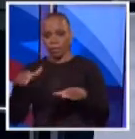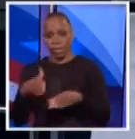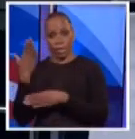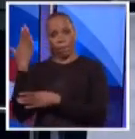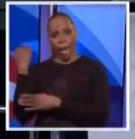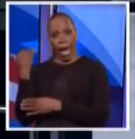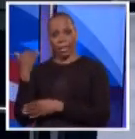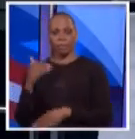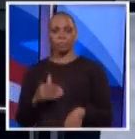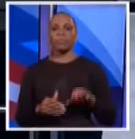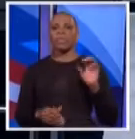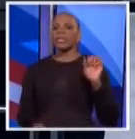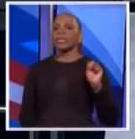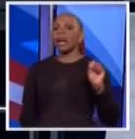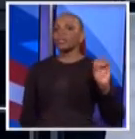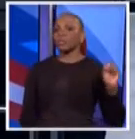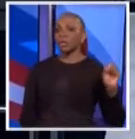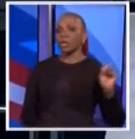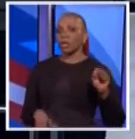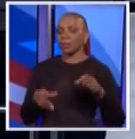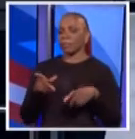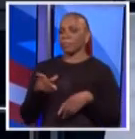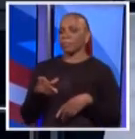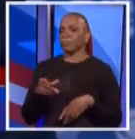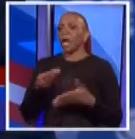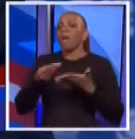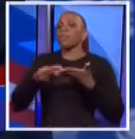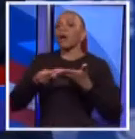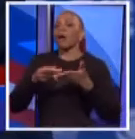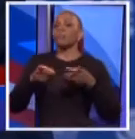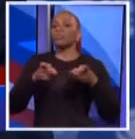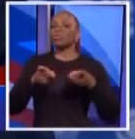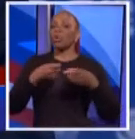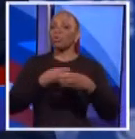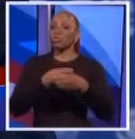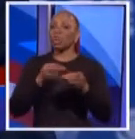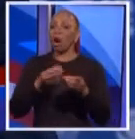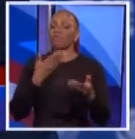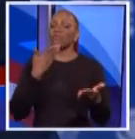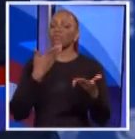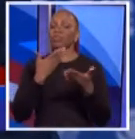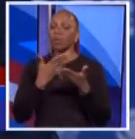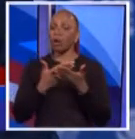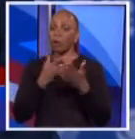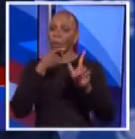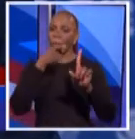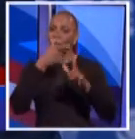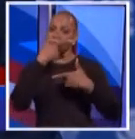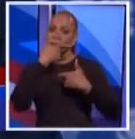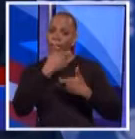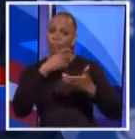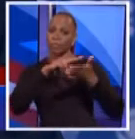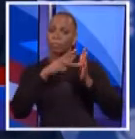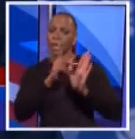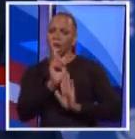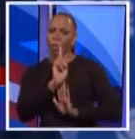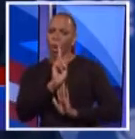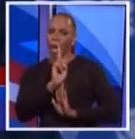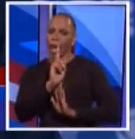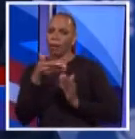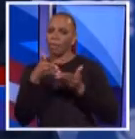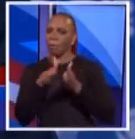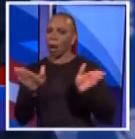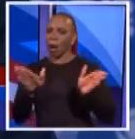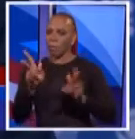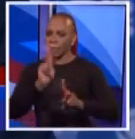Mr. Stringer? You know, the controller's office can be a very good point of interest when you look at where public money is going. So there